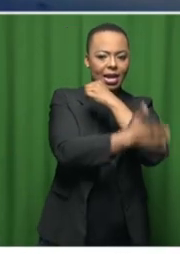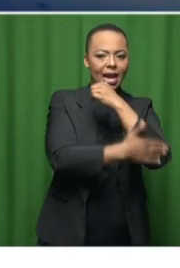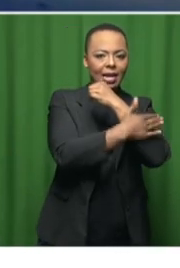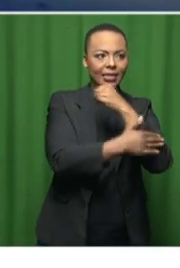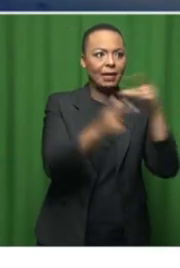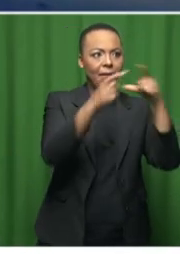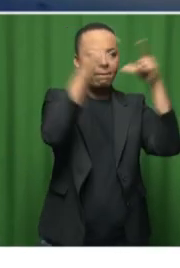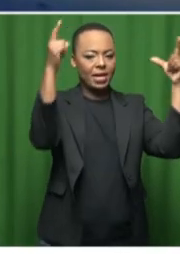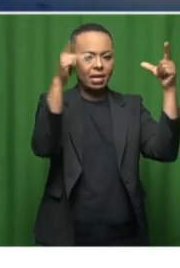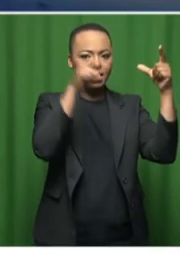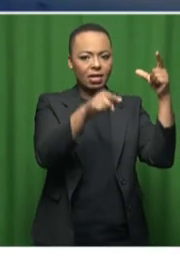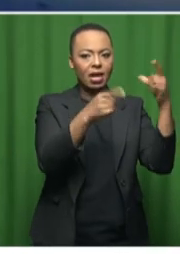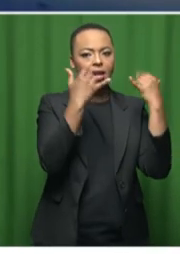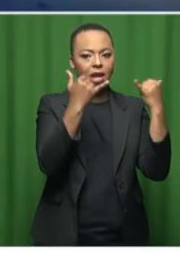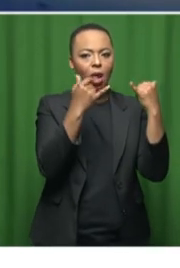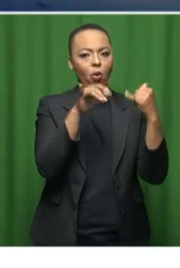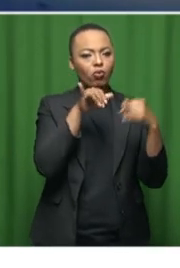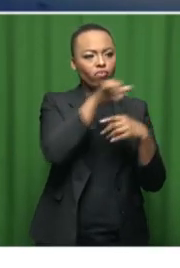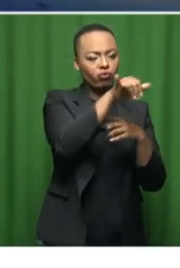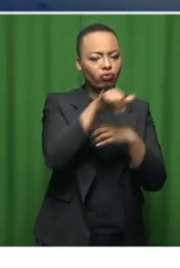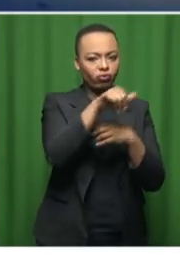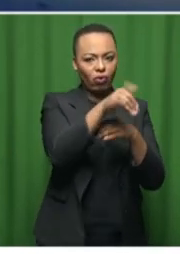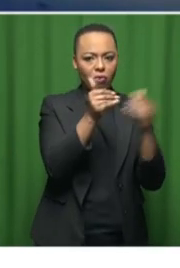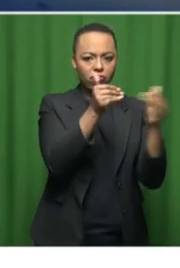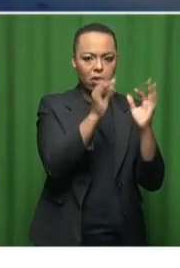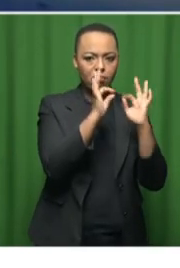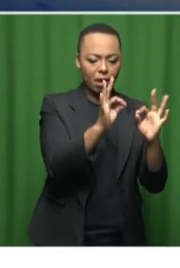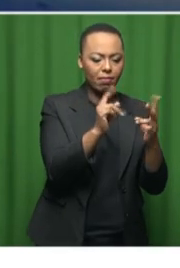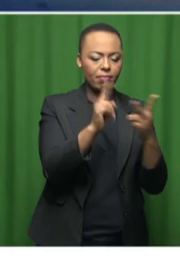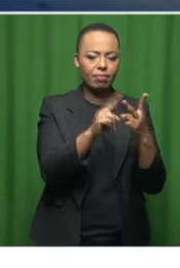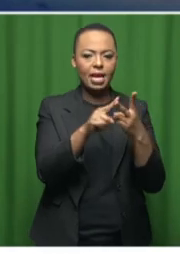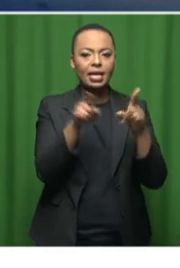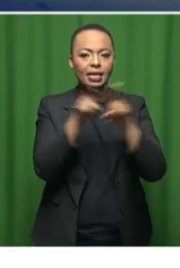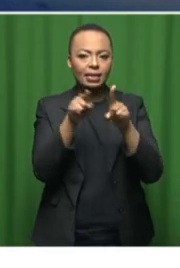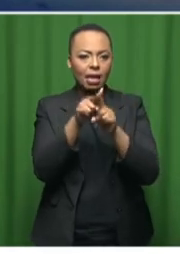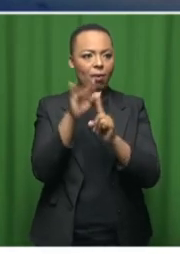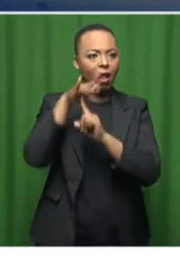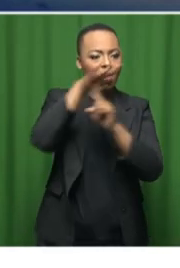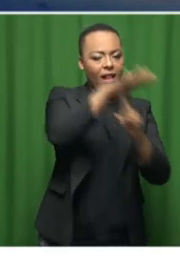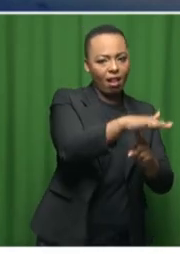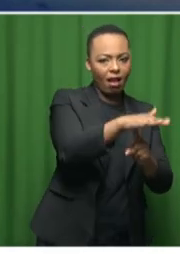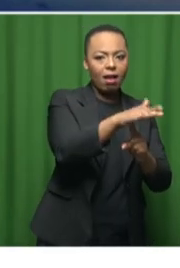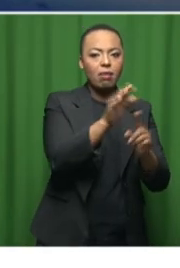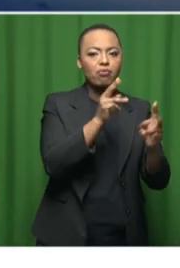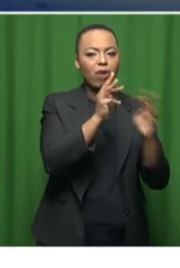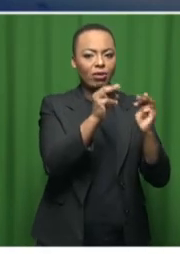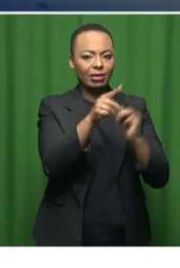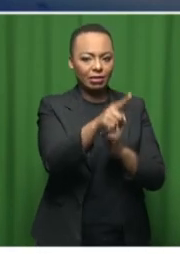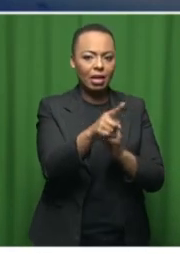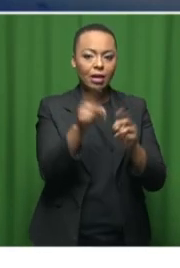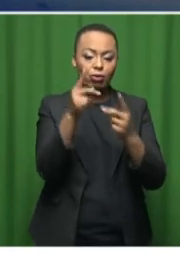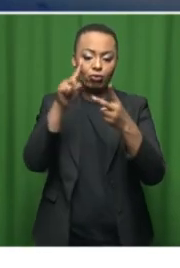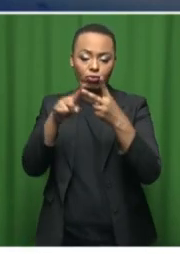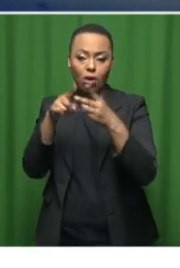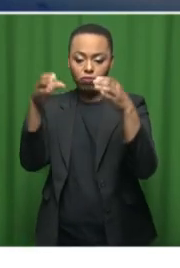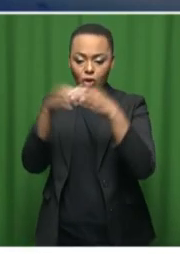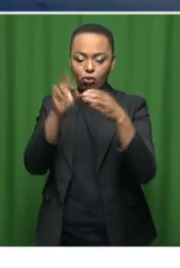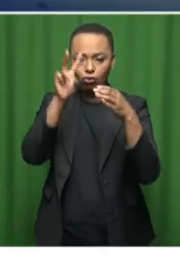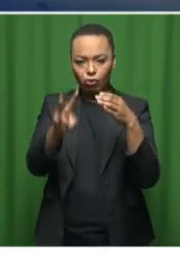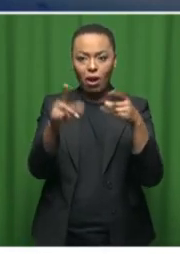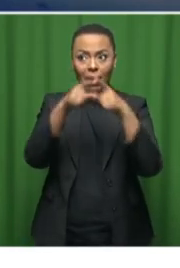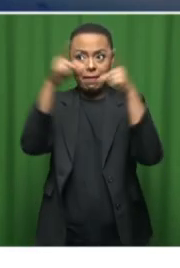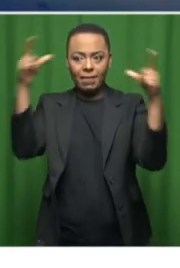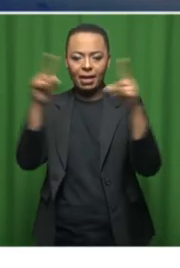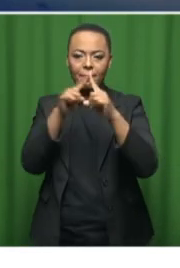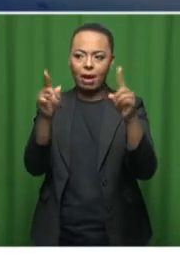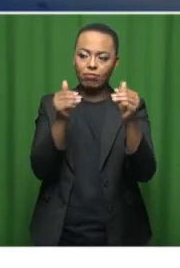in aviation, but also they manufacture aircrafts. Part two will be countries that are big in aviation, but may not necessarily be manufacturing